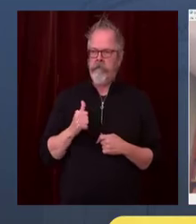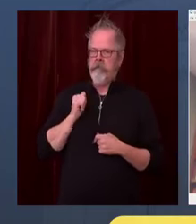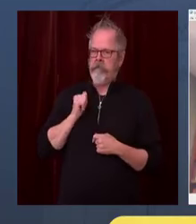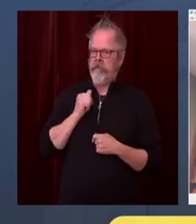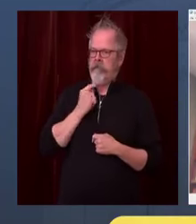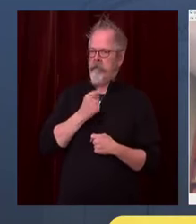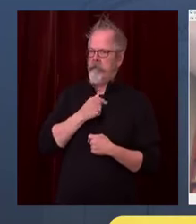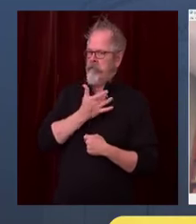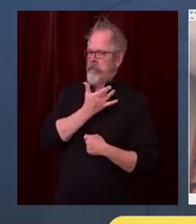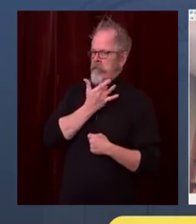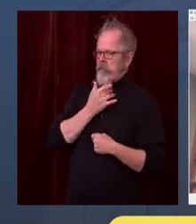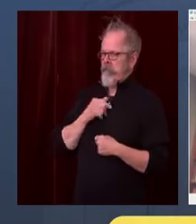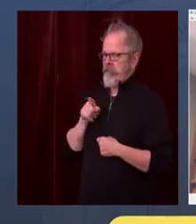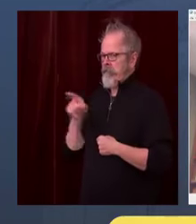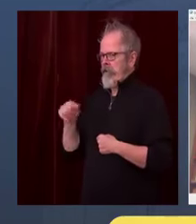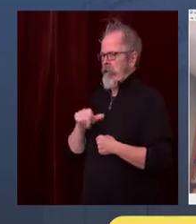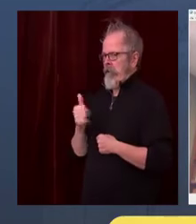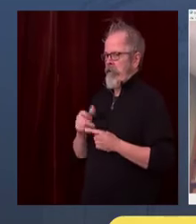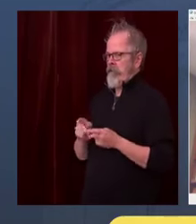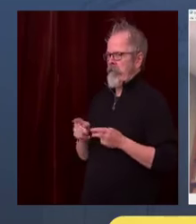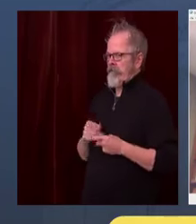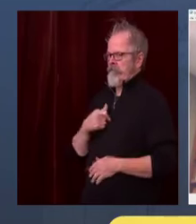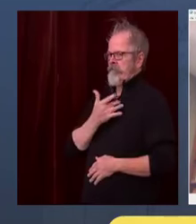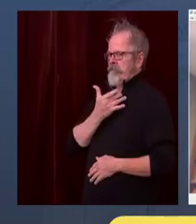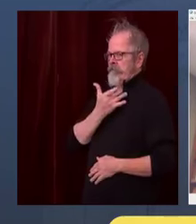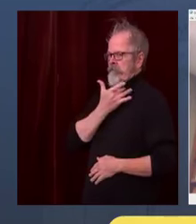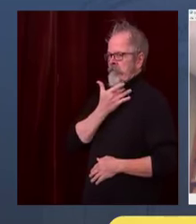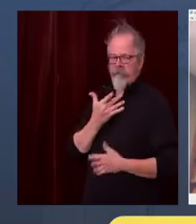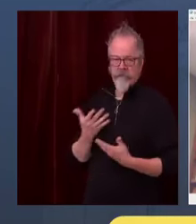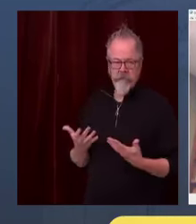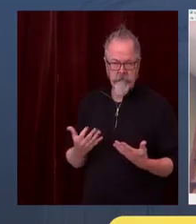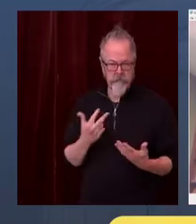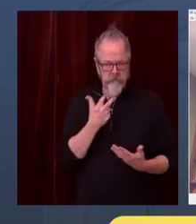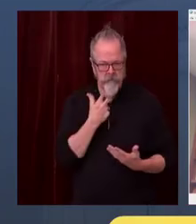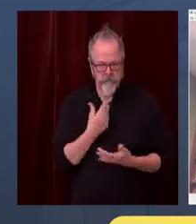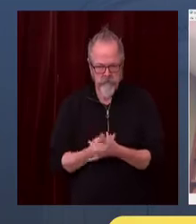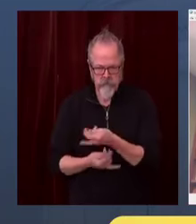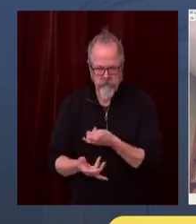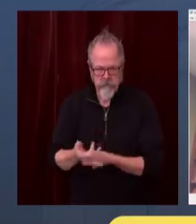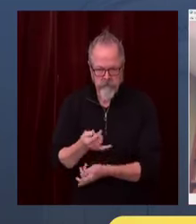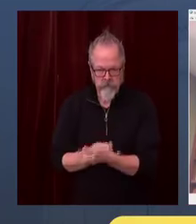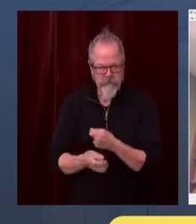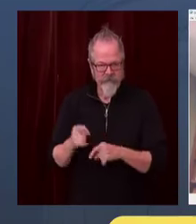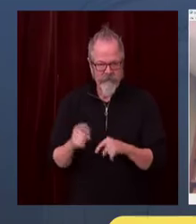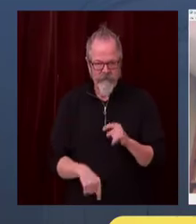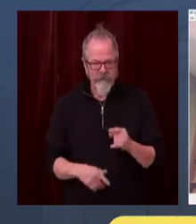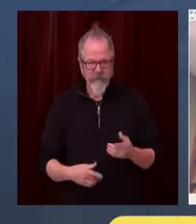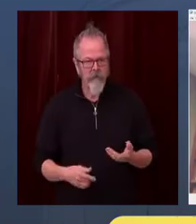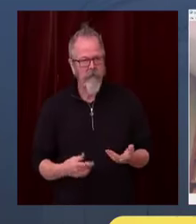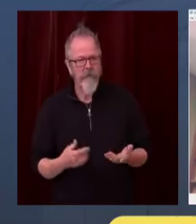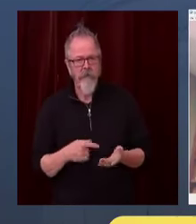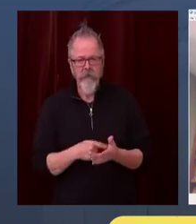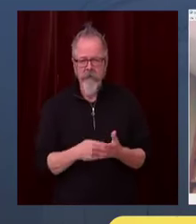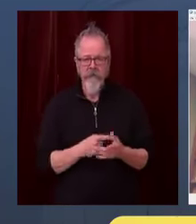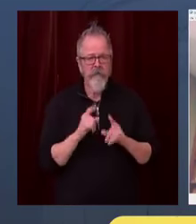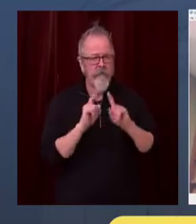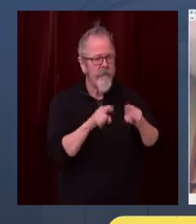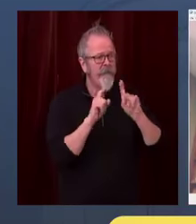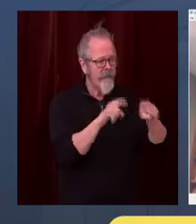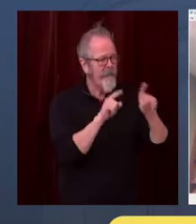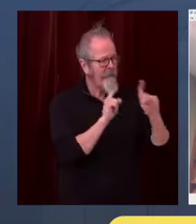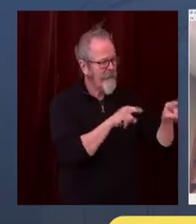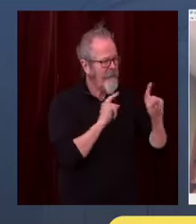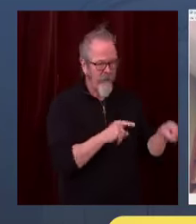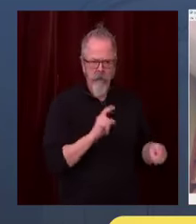portion of transmission that's occurring in the community, and we'll likely only detect, and we likely are only detecting a fraction